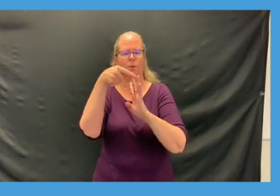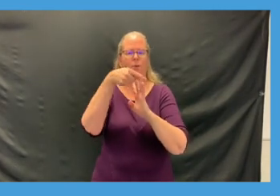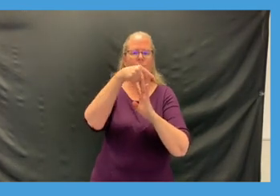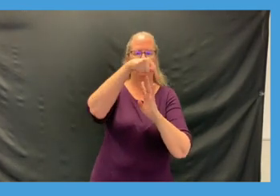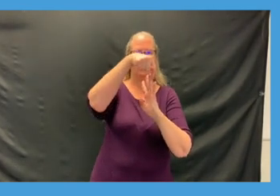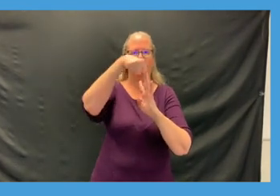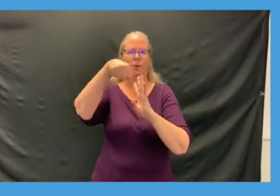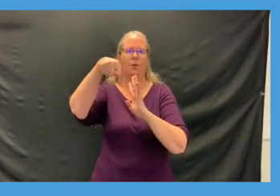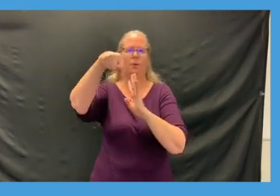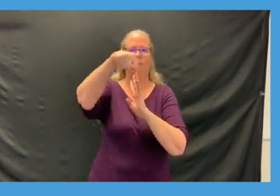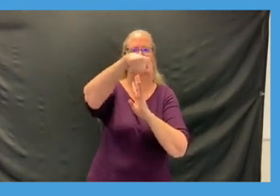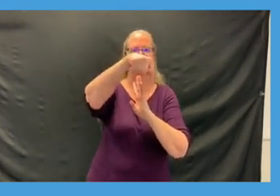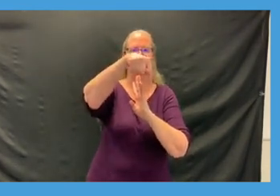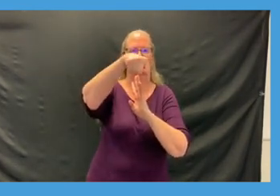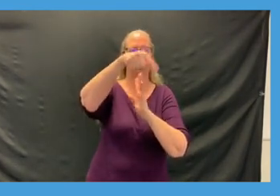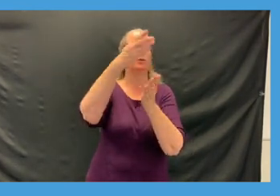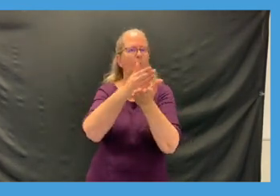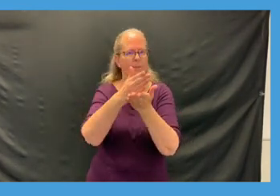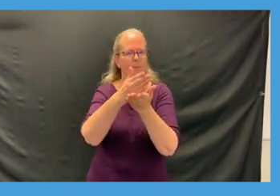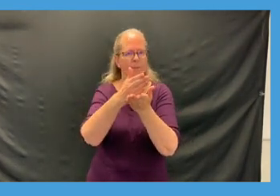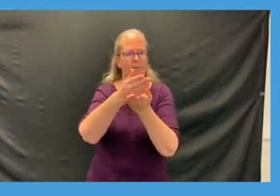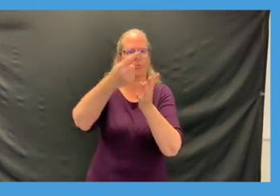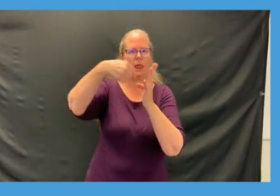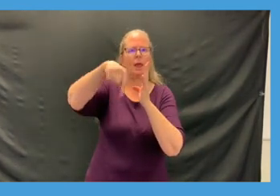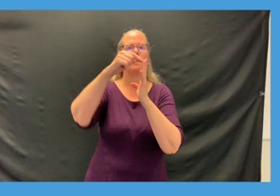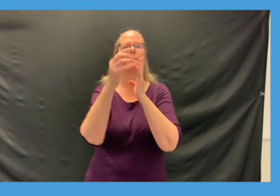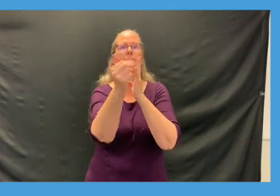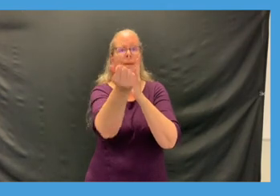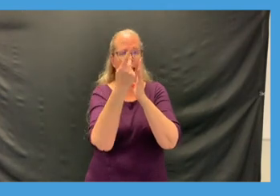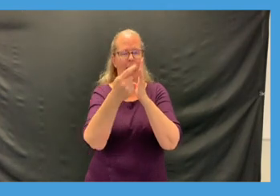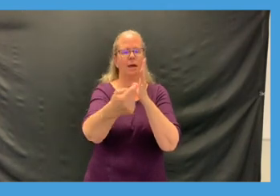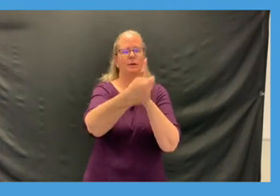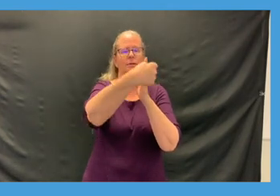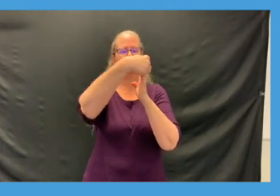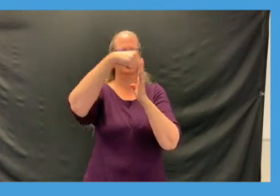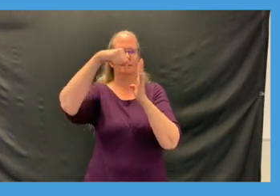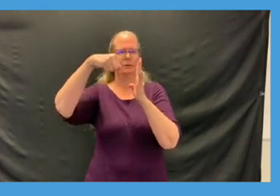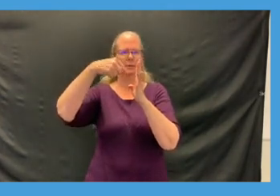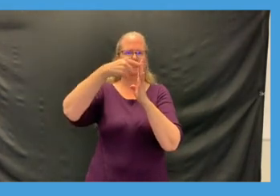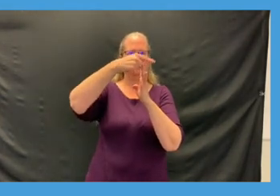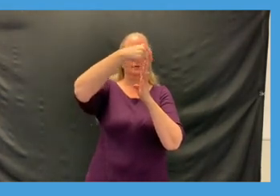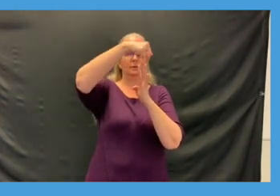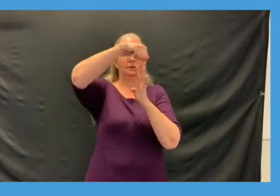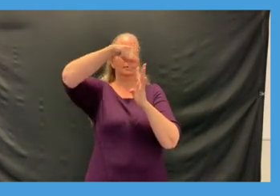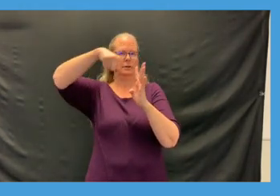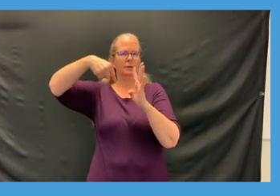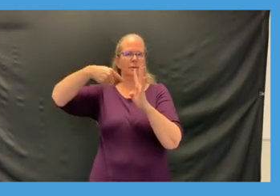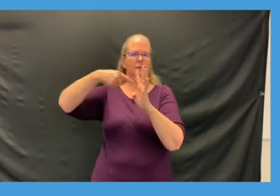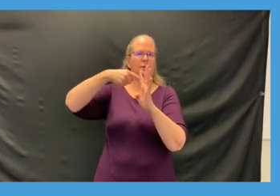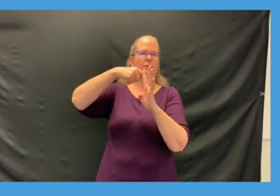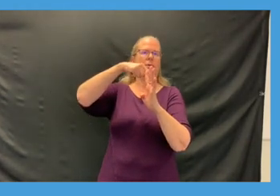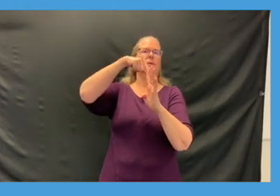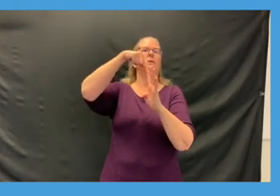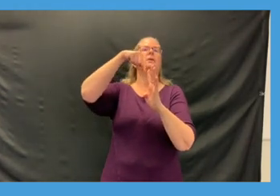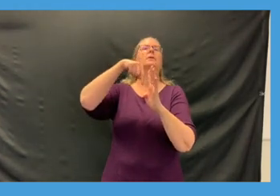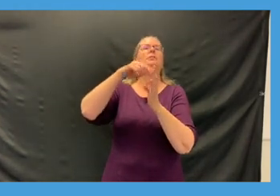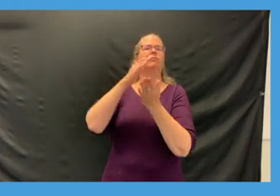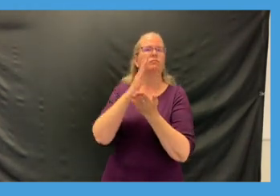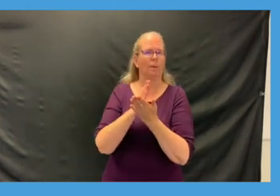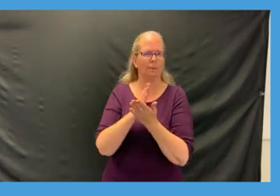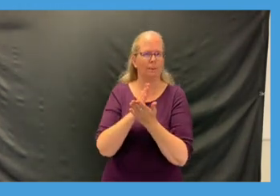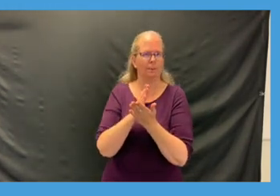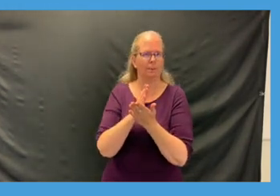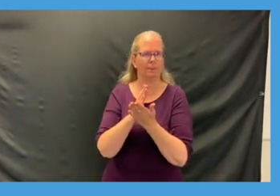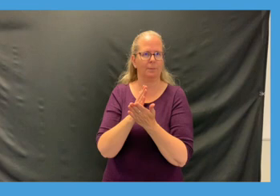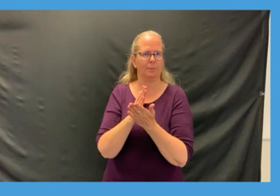maybe using your left foot if you need to and then you're gonna turn back and use your other foot on the way back you can start